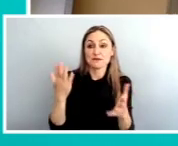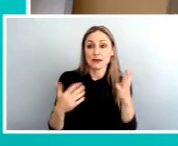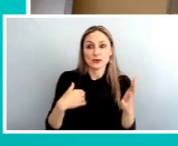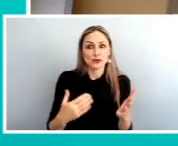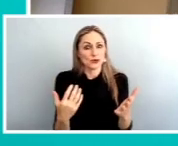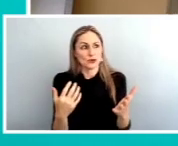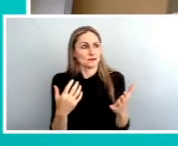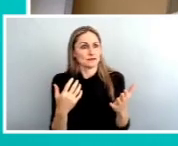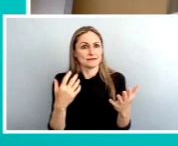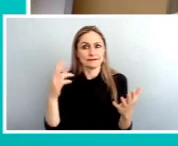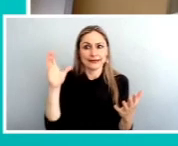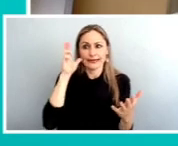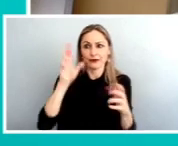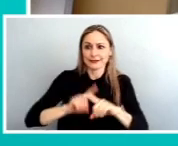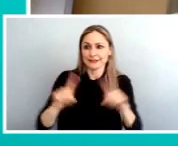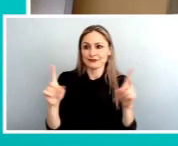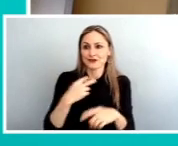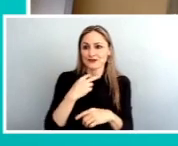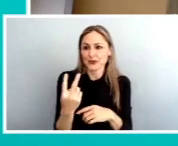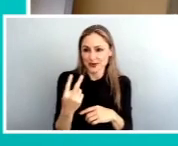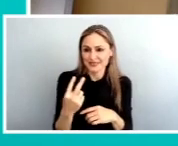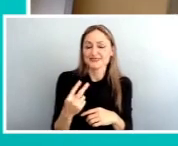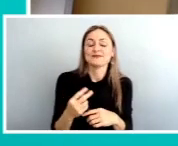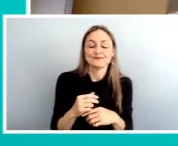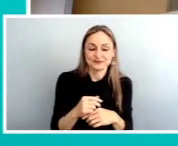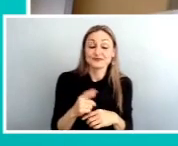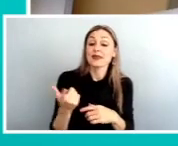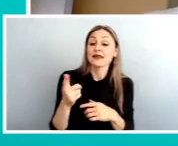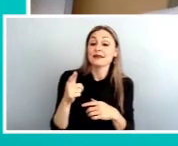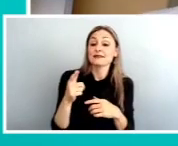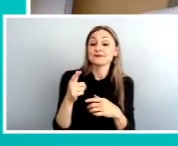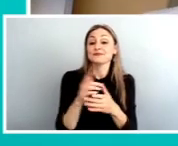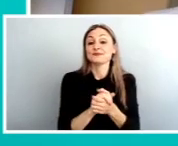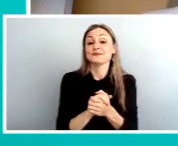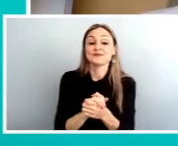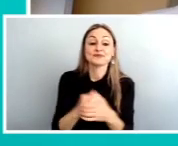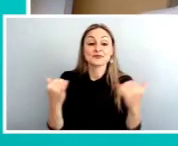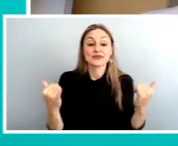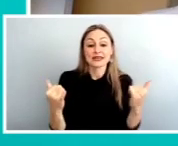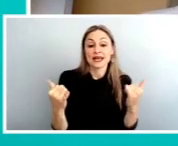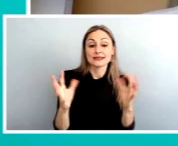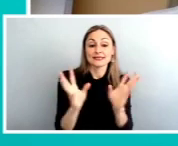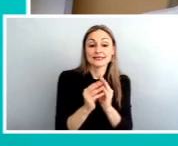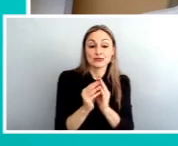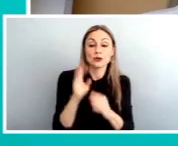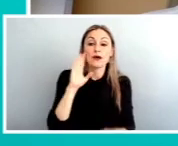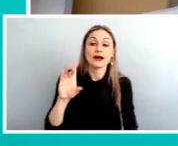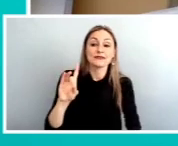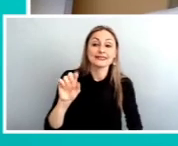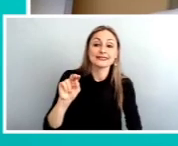voice for the session this afternoon. We'll have Dan Nemirov,